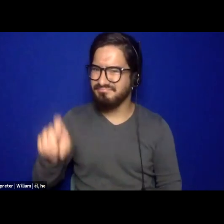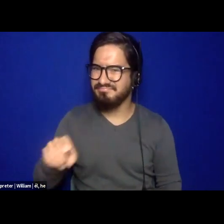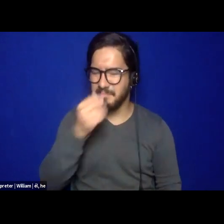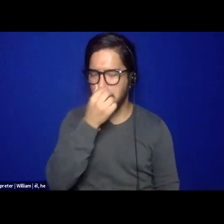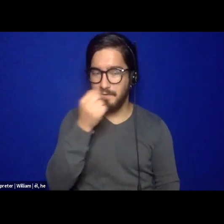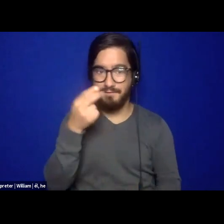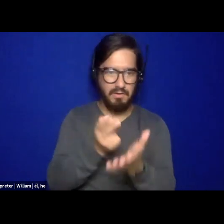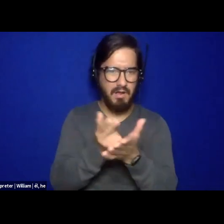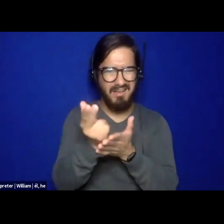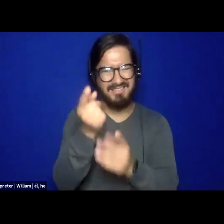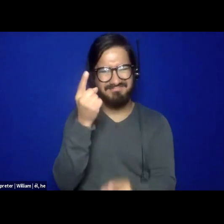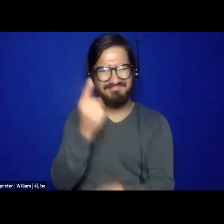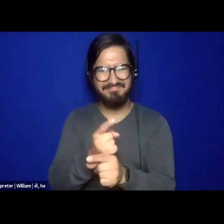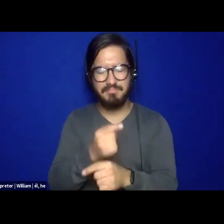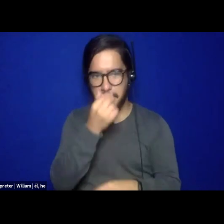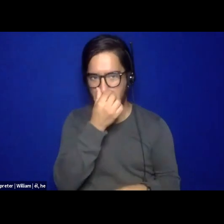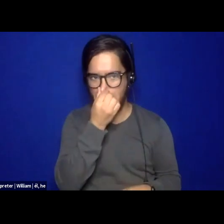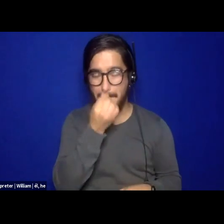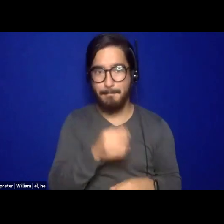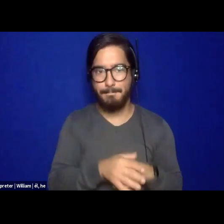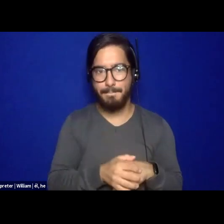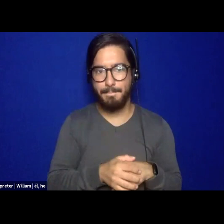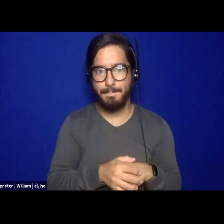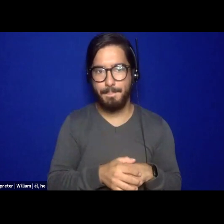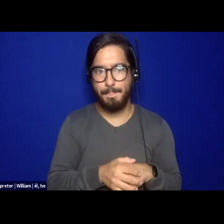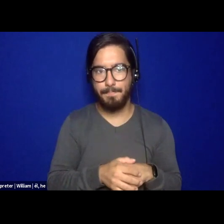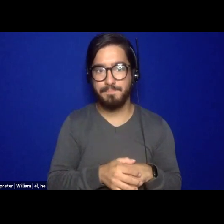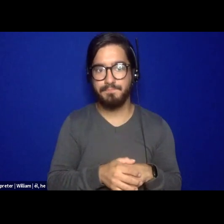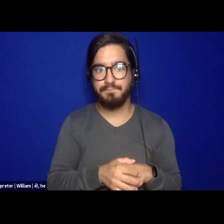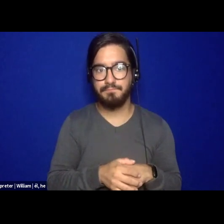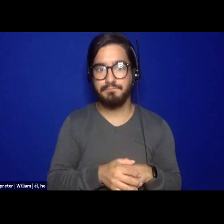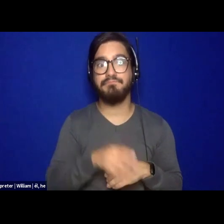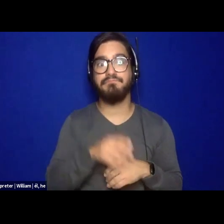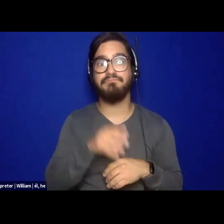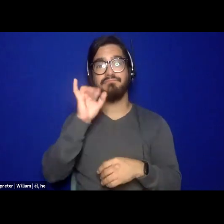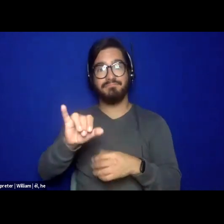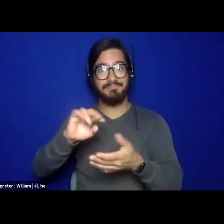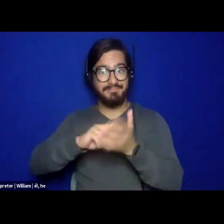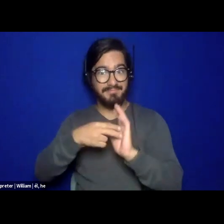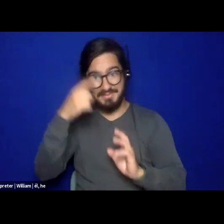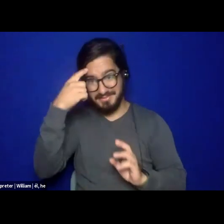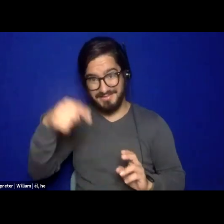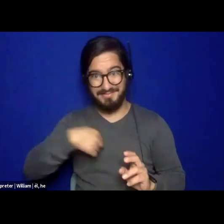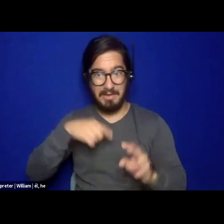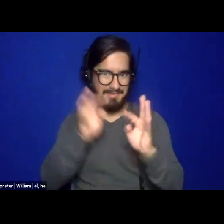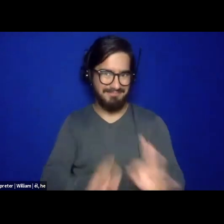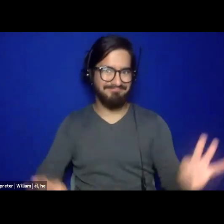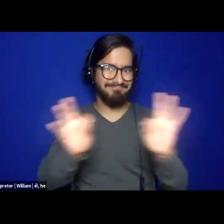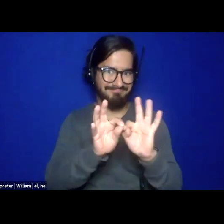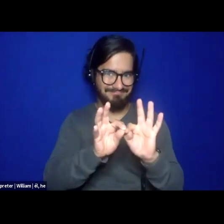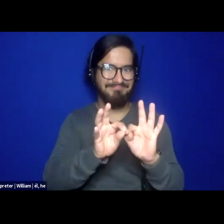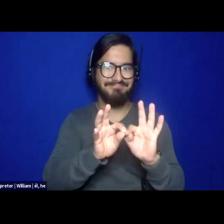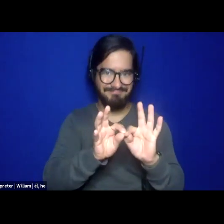so for me, um, that, that whole thing is, is real important for me to be able to